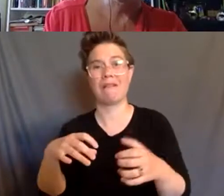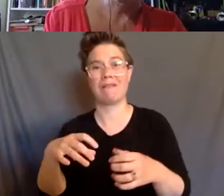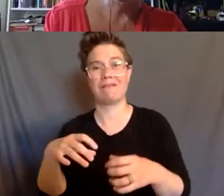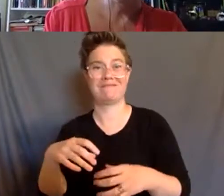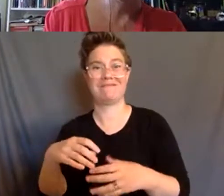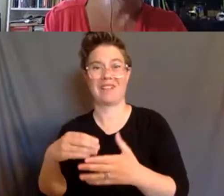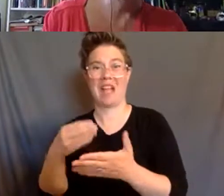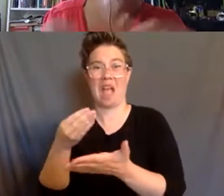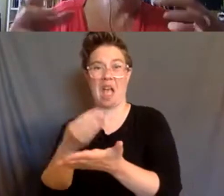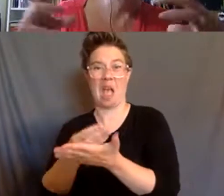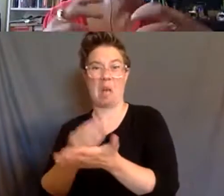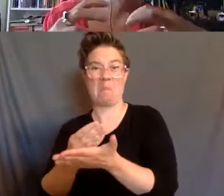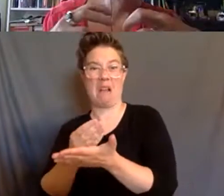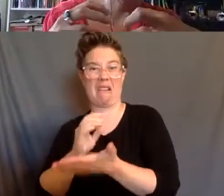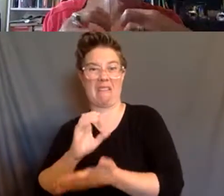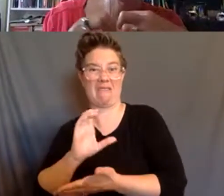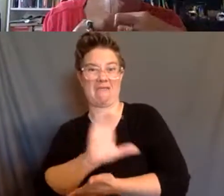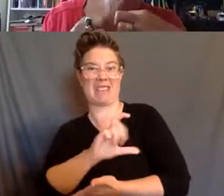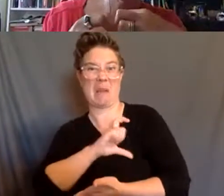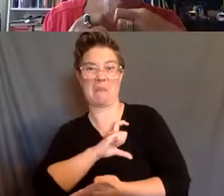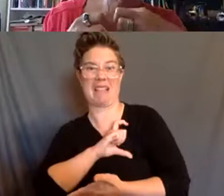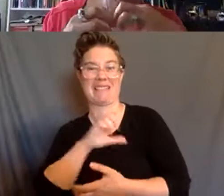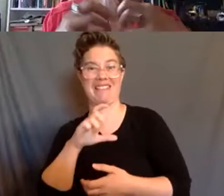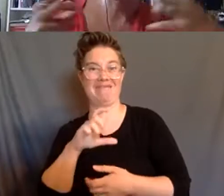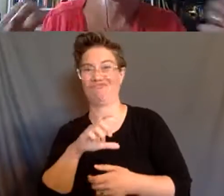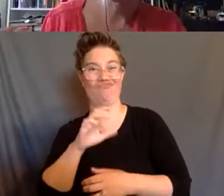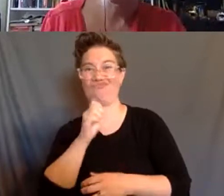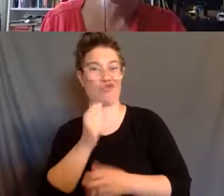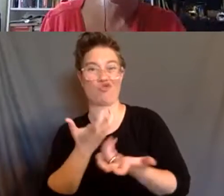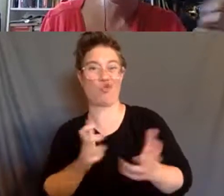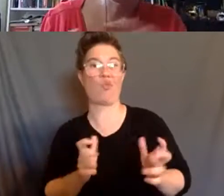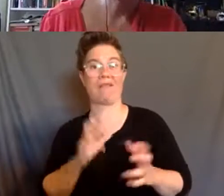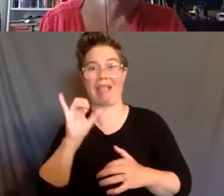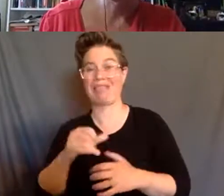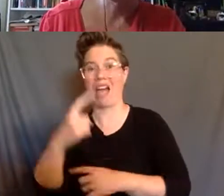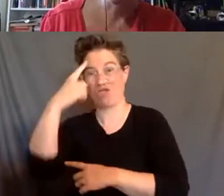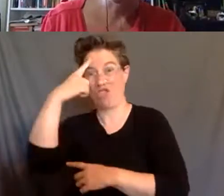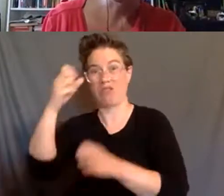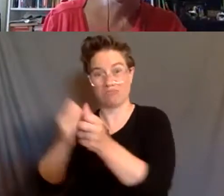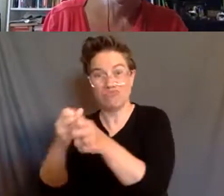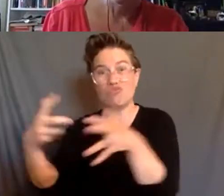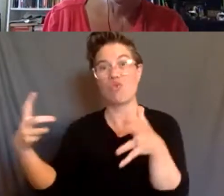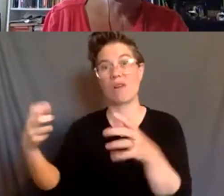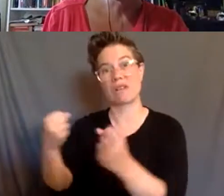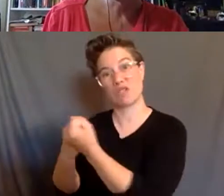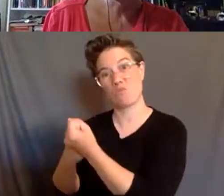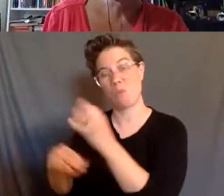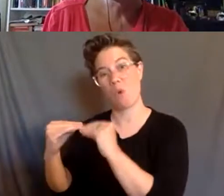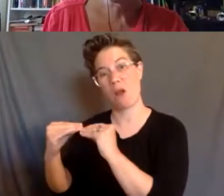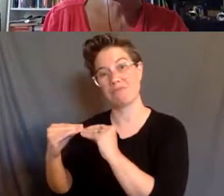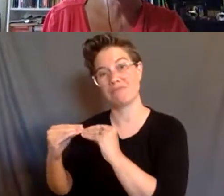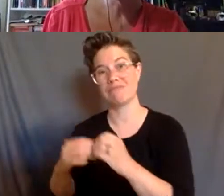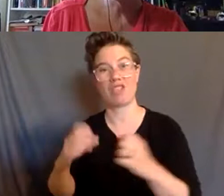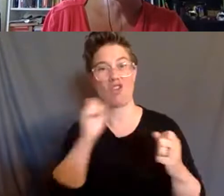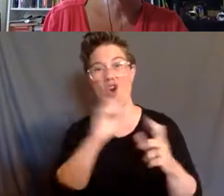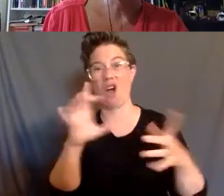think for a lot of us, those are the same things, but I'm not sure that it's for all people. It's the same things. And if we